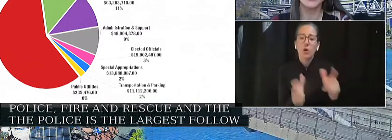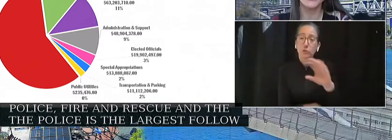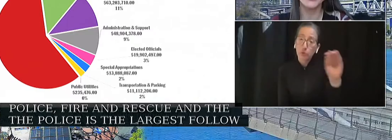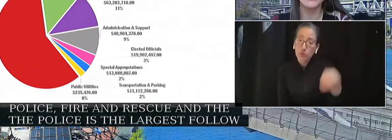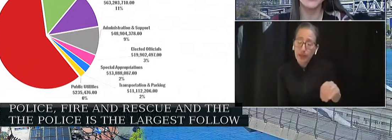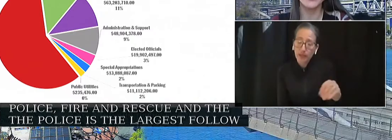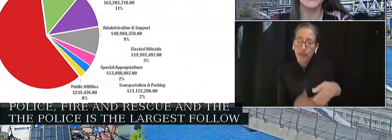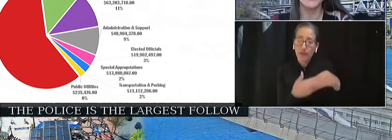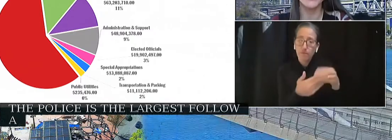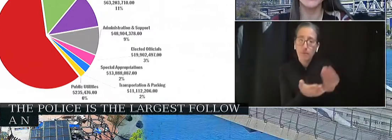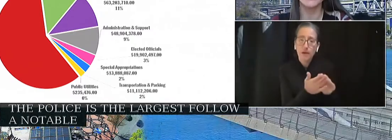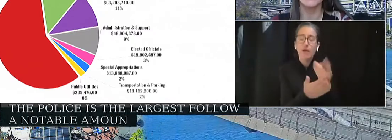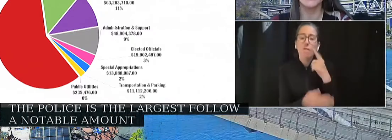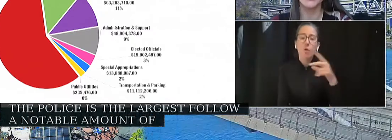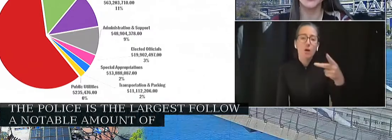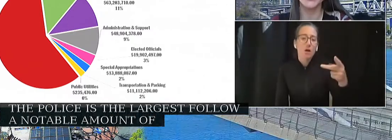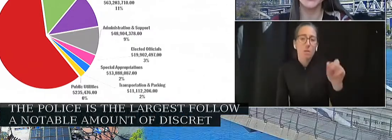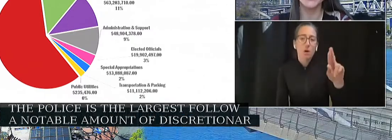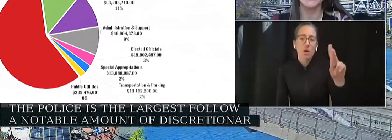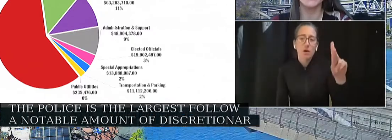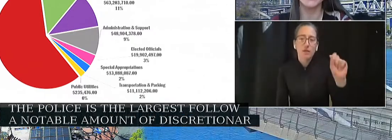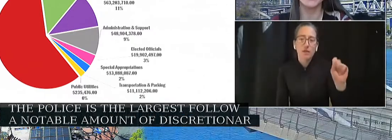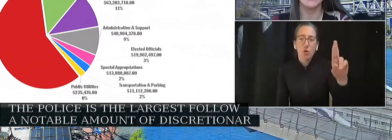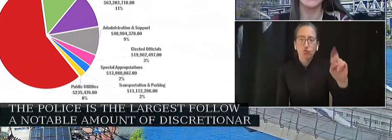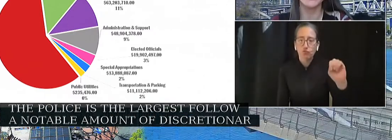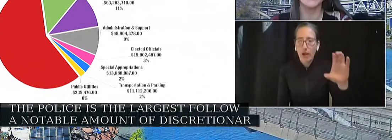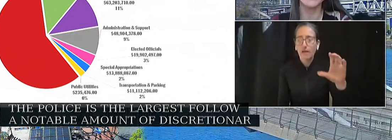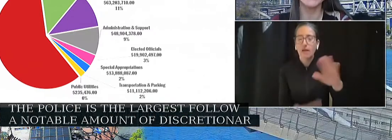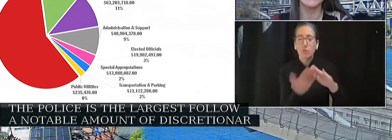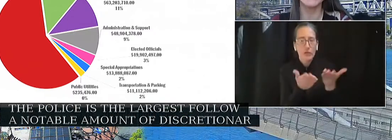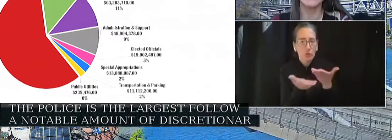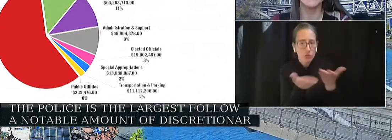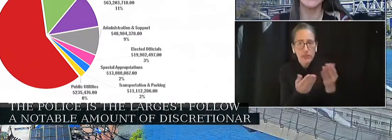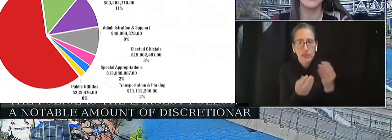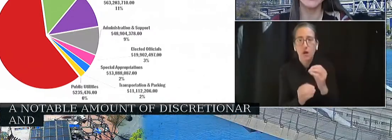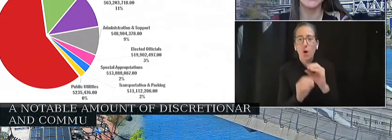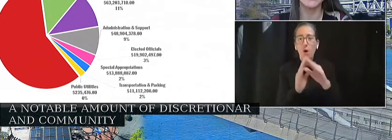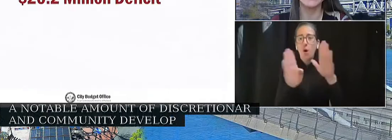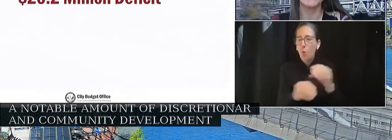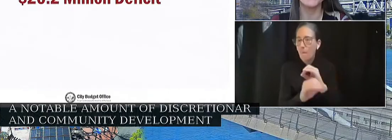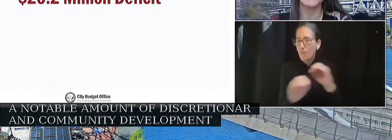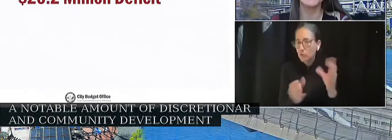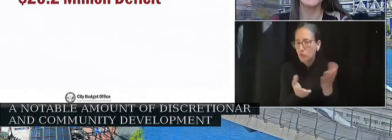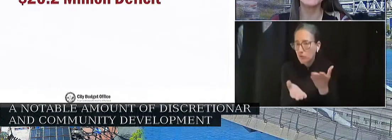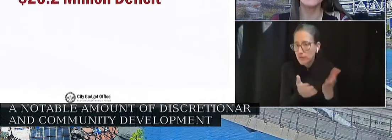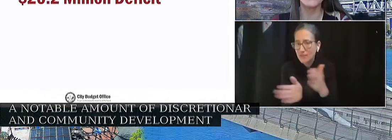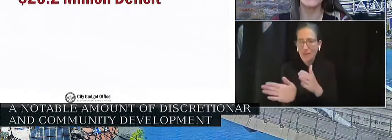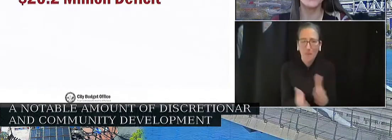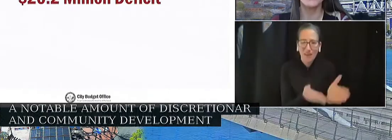and recreation and community development services, such as homeless services and planning services. Next slide, please.